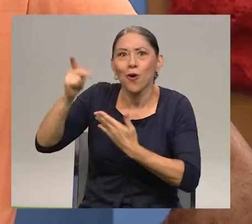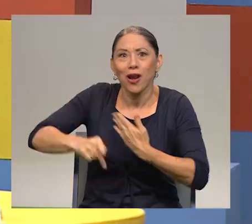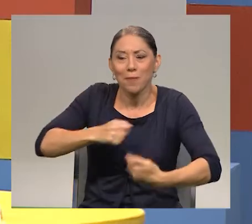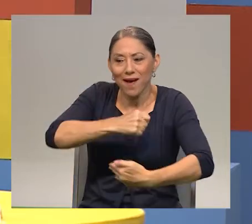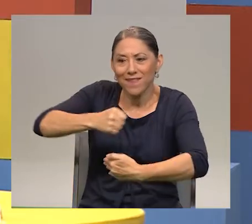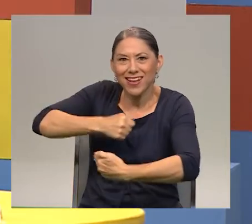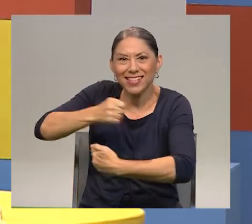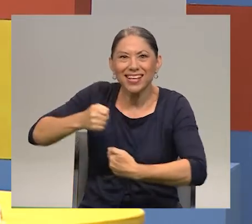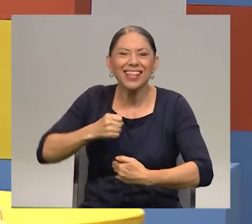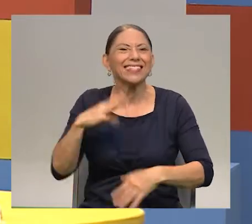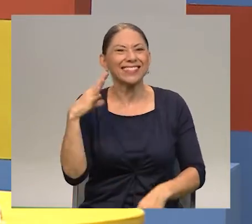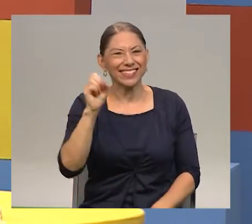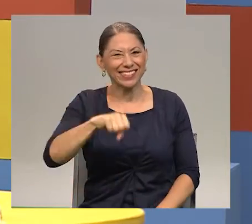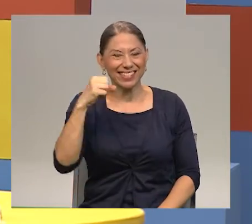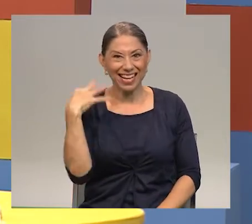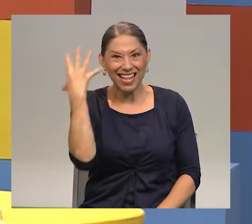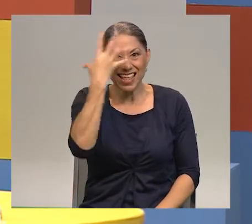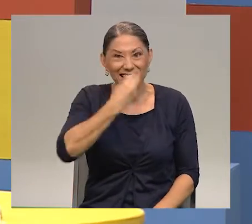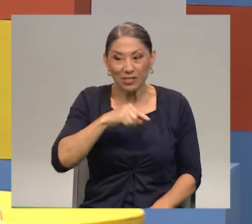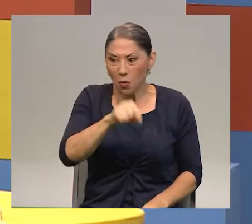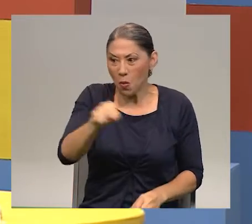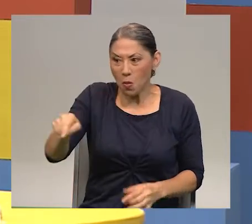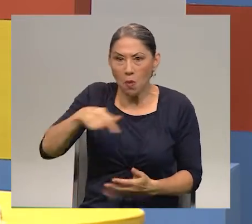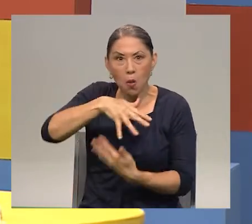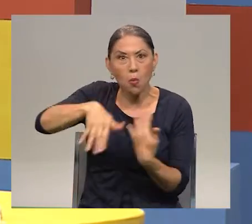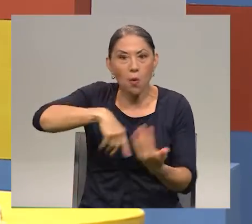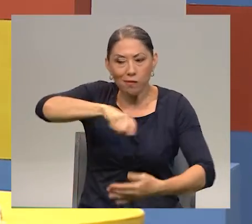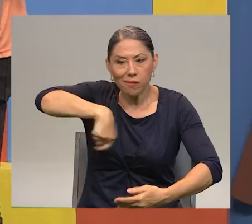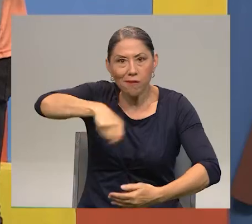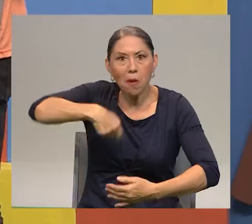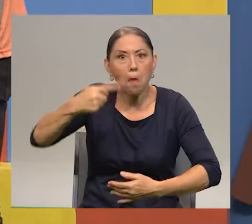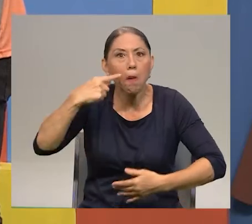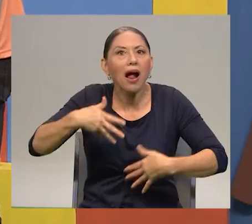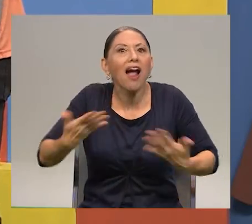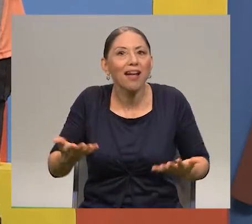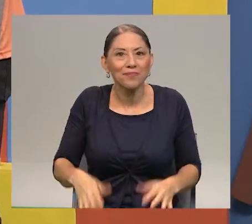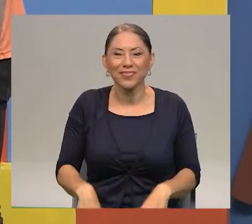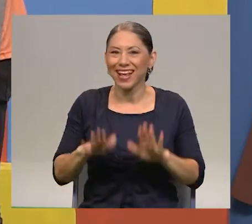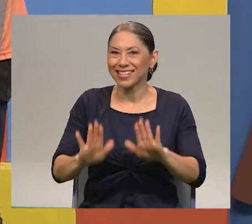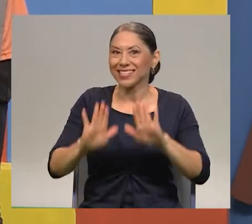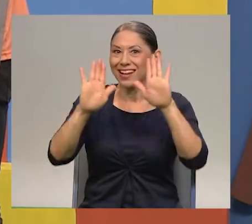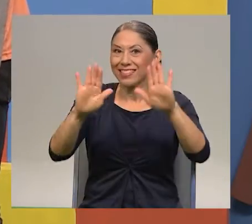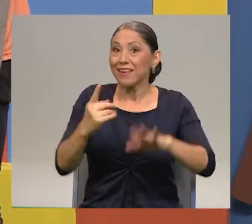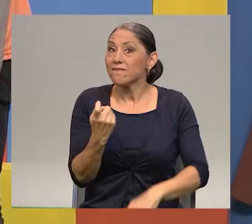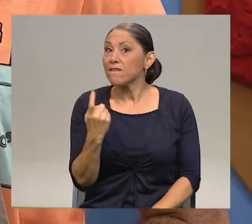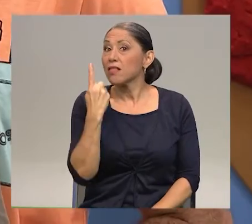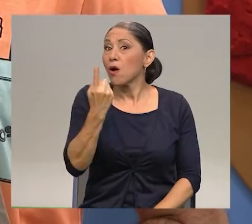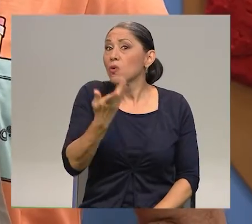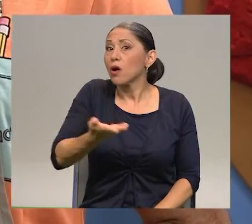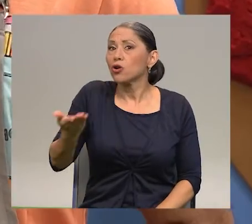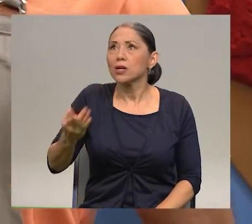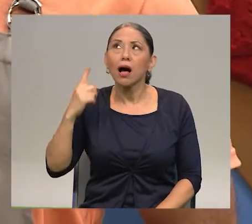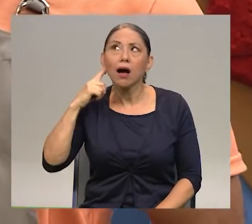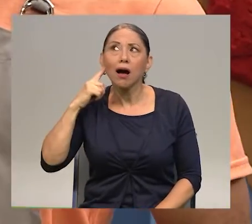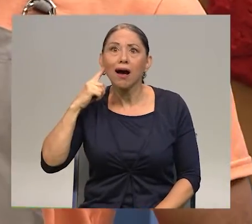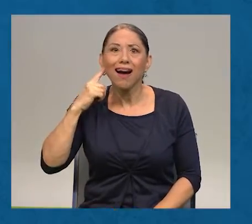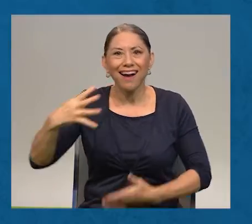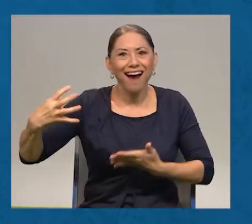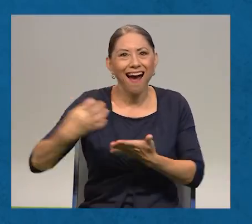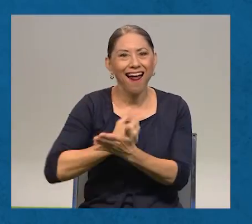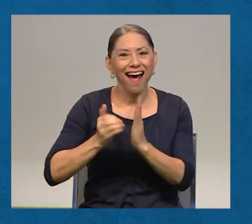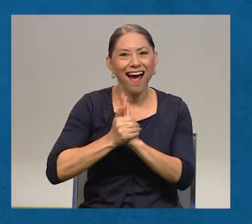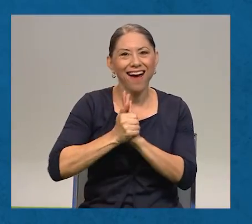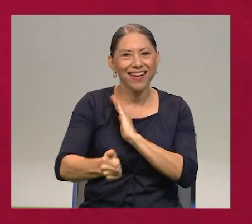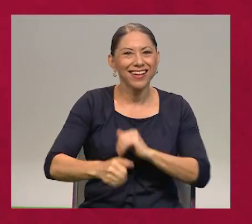entonces. Me parece lindísimo y mezclamos todo para ver qué logramos cocinar. Excelente. Solo nos falta una cosa y es que ganamos una